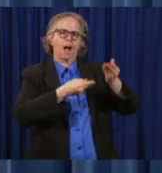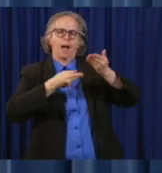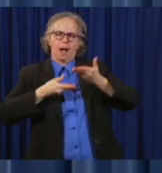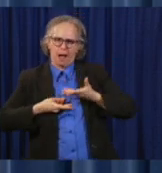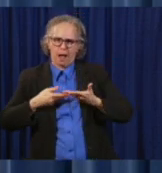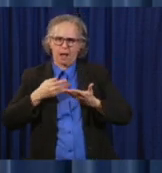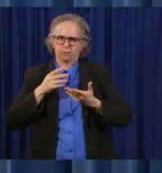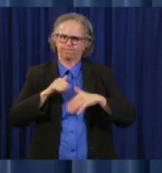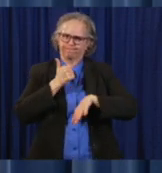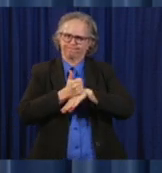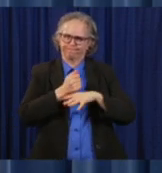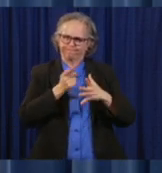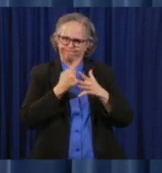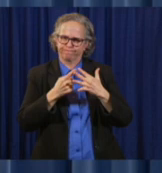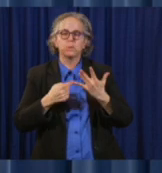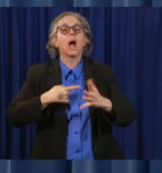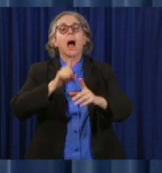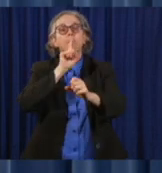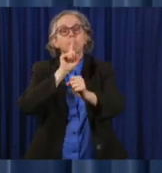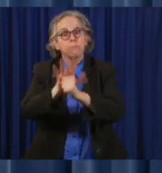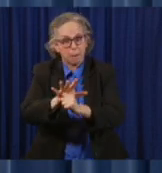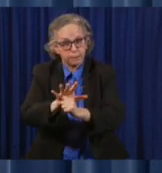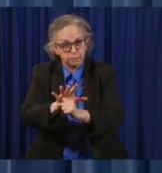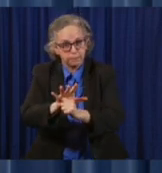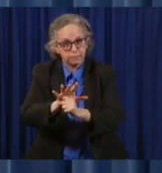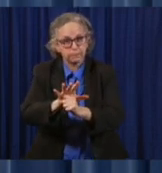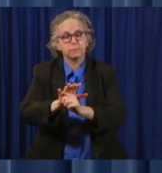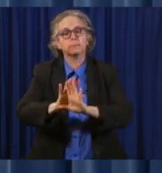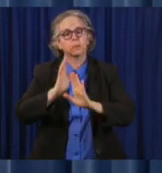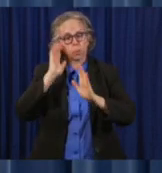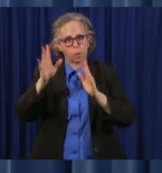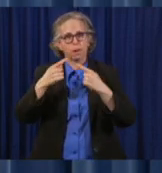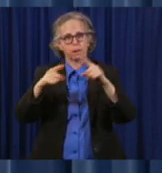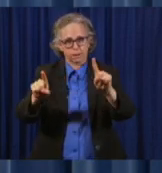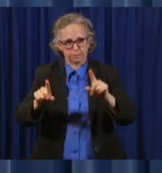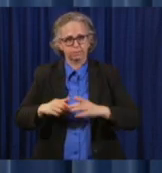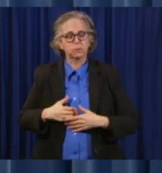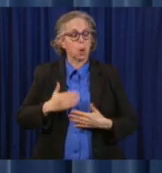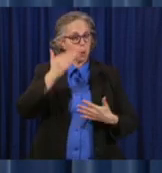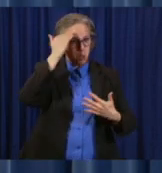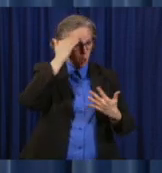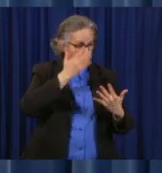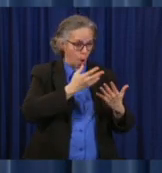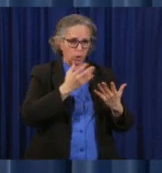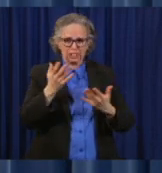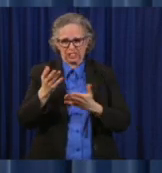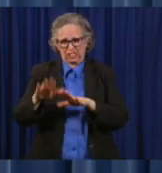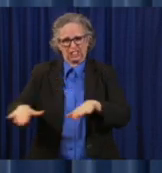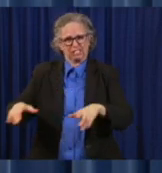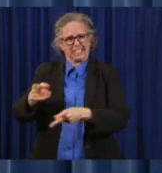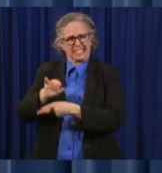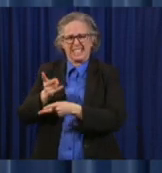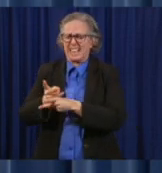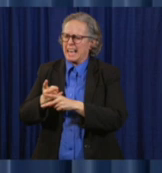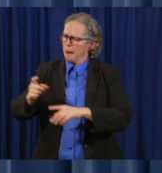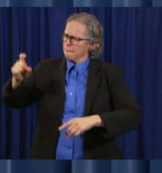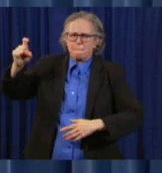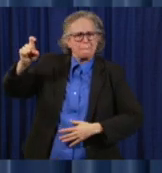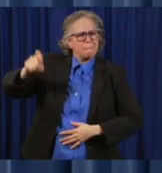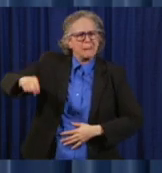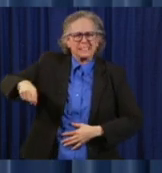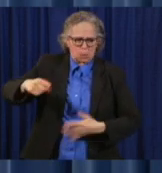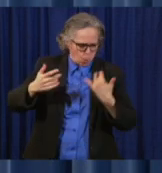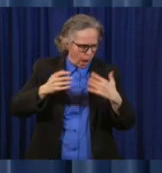Child care is a necessity for working families as they go back to work. As I've said, there are risks